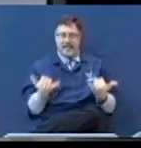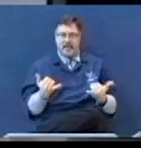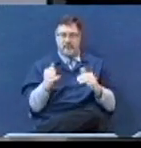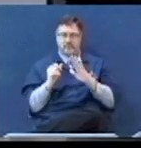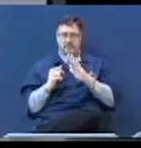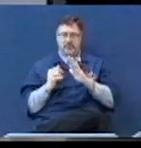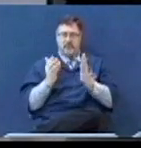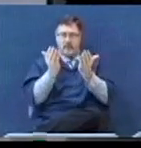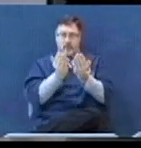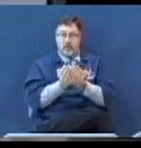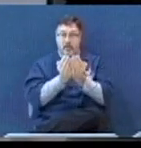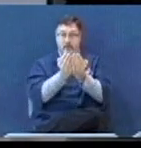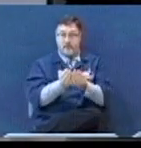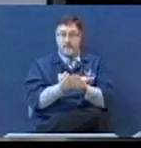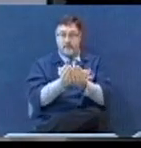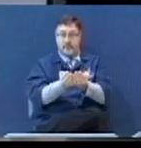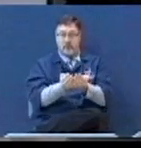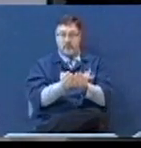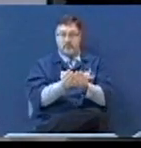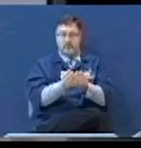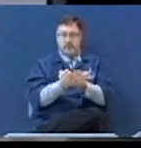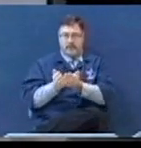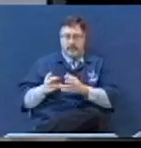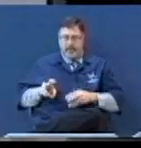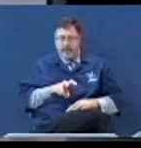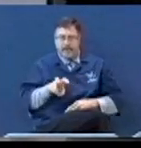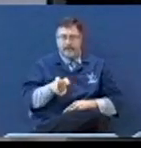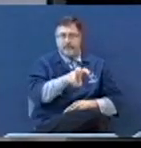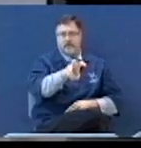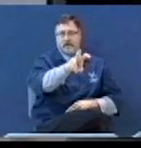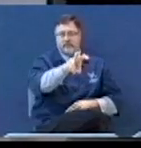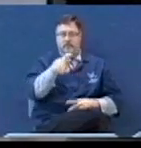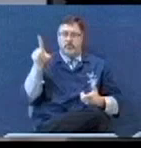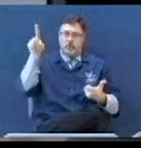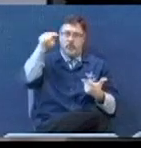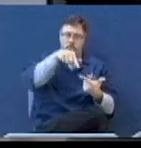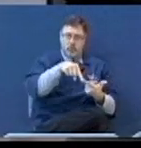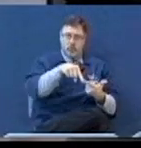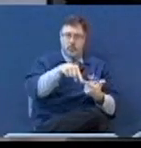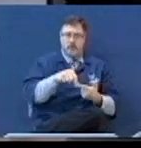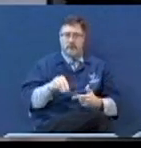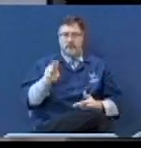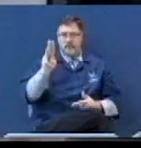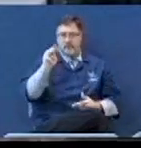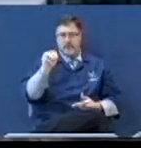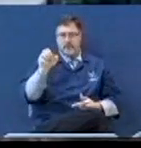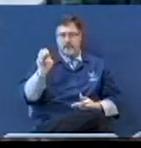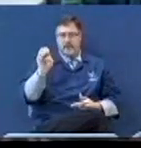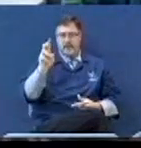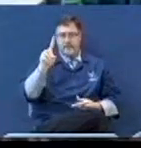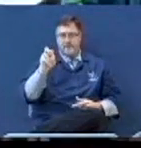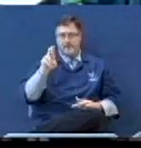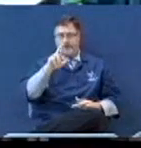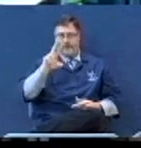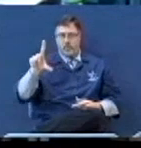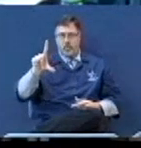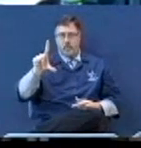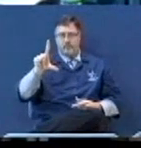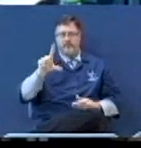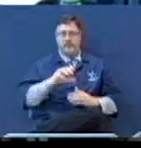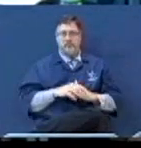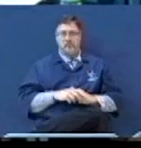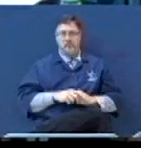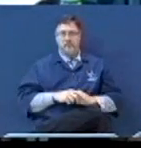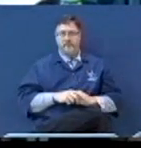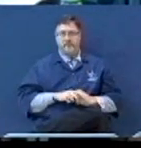kind of boat is what I went there in. That's the way it looks now. I want you to notice something.